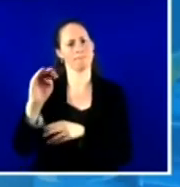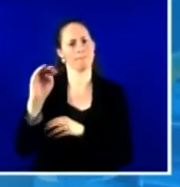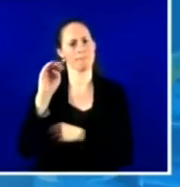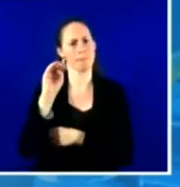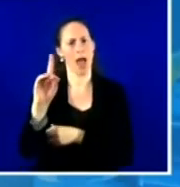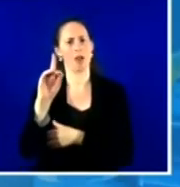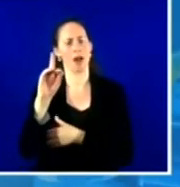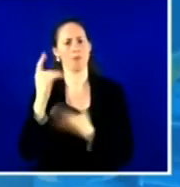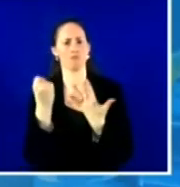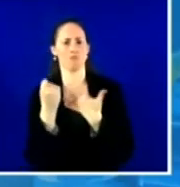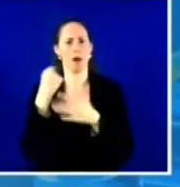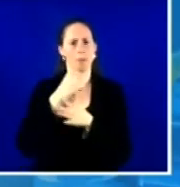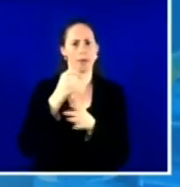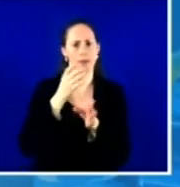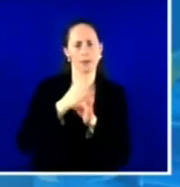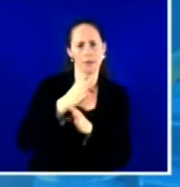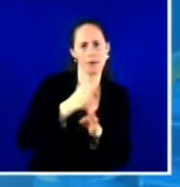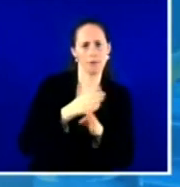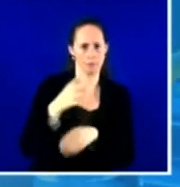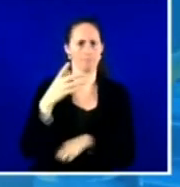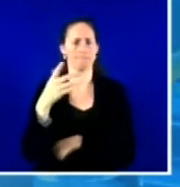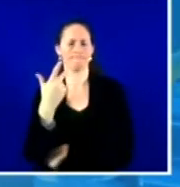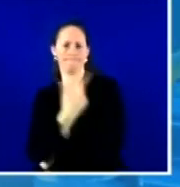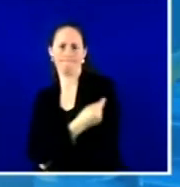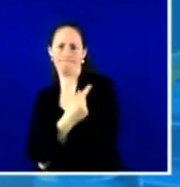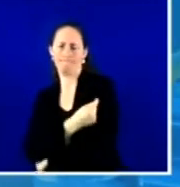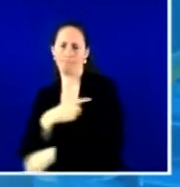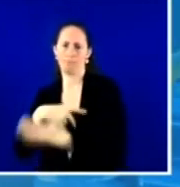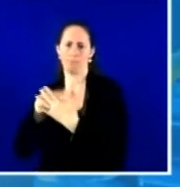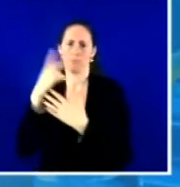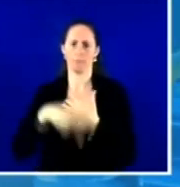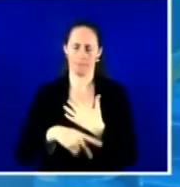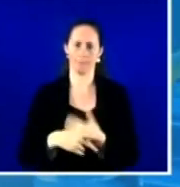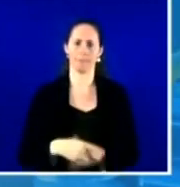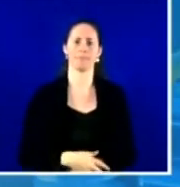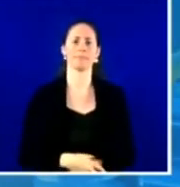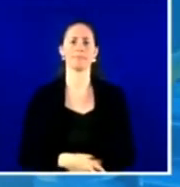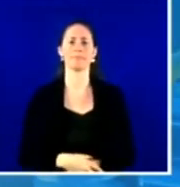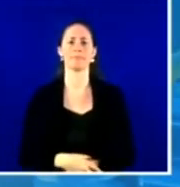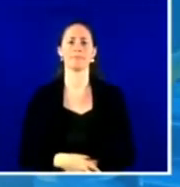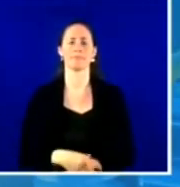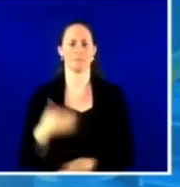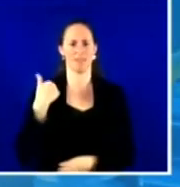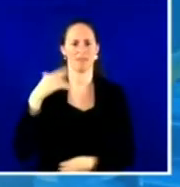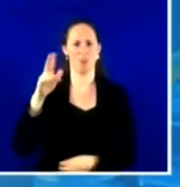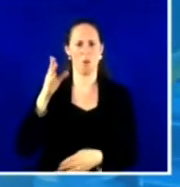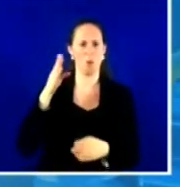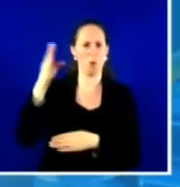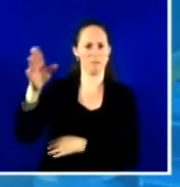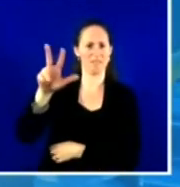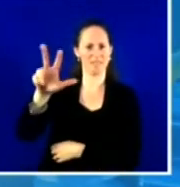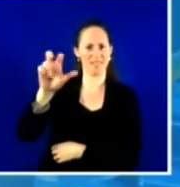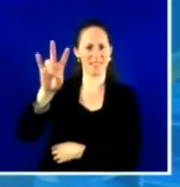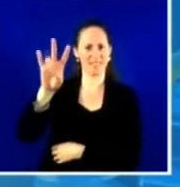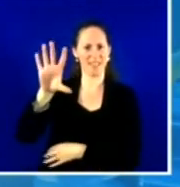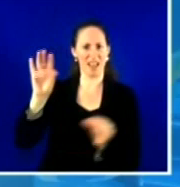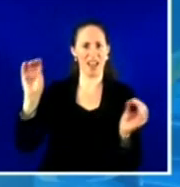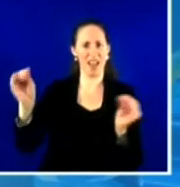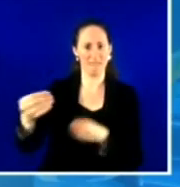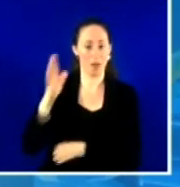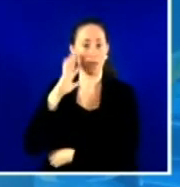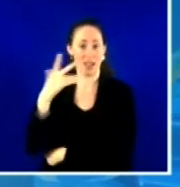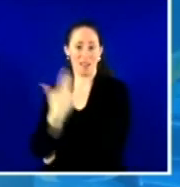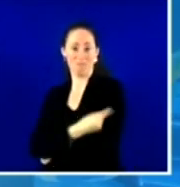375 practices that are vaccinating in their offices. So just tell me a little bit about your